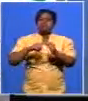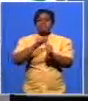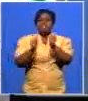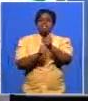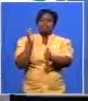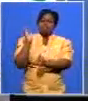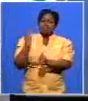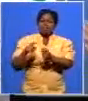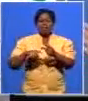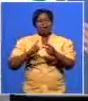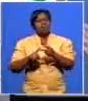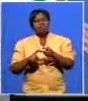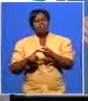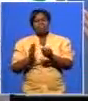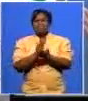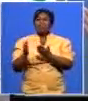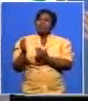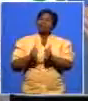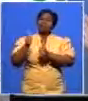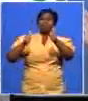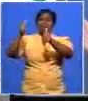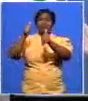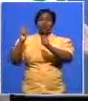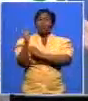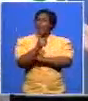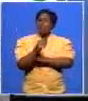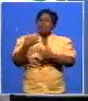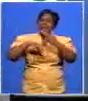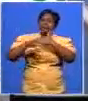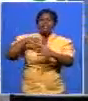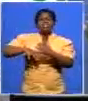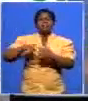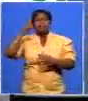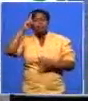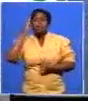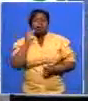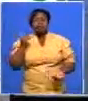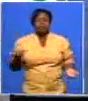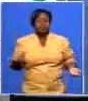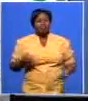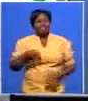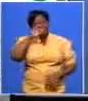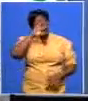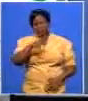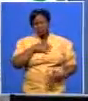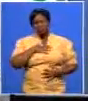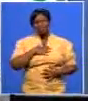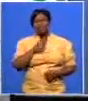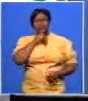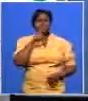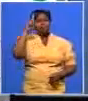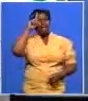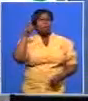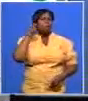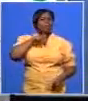half of the top positions are people of color and black i mean i hate using these categories because it is totally against